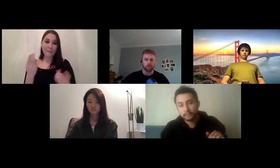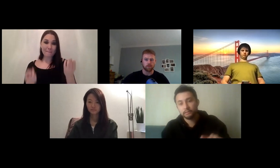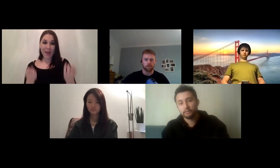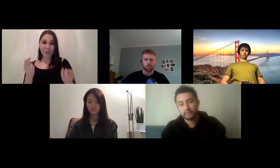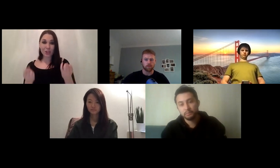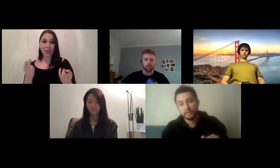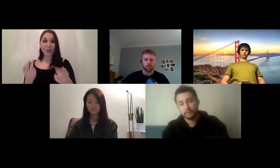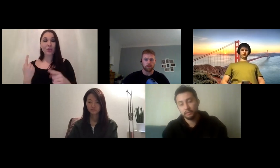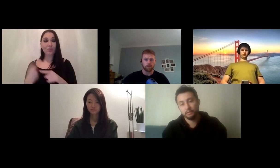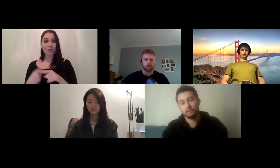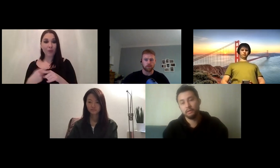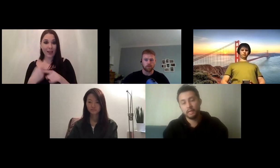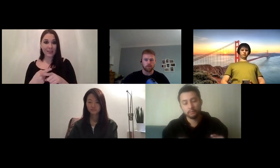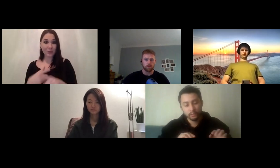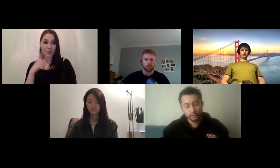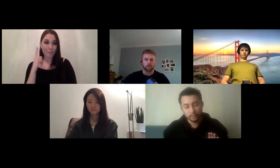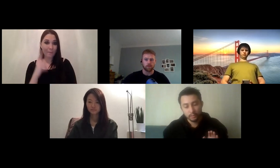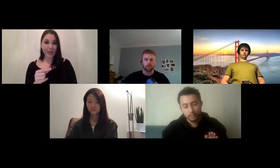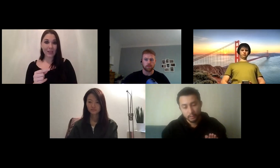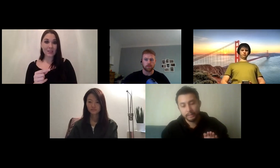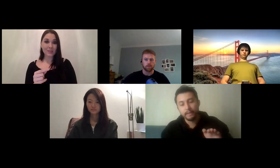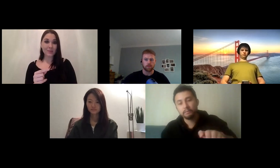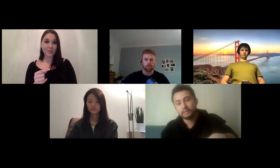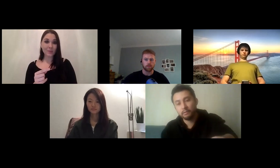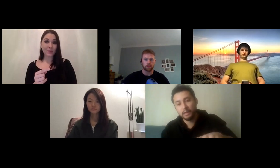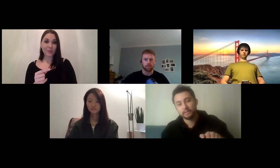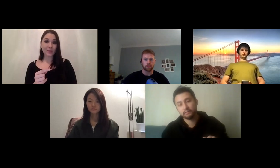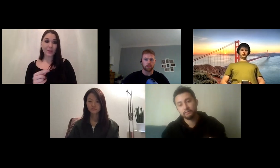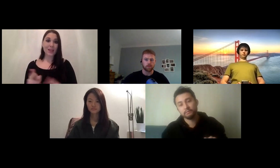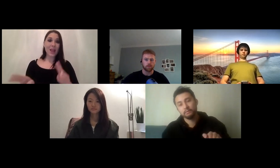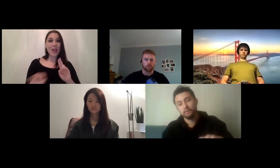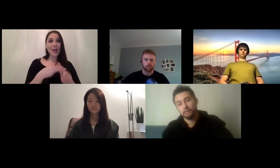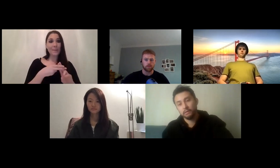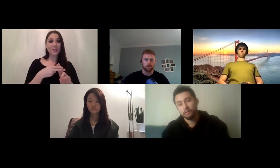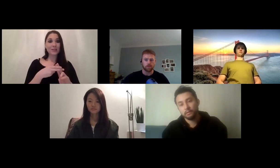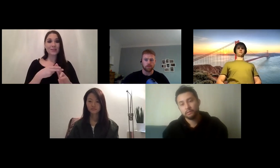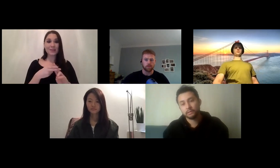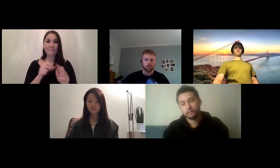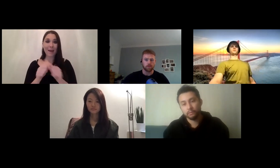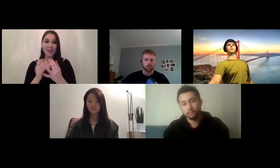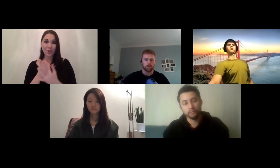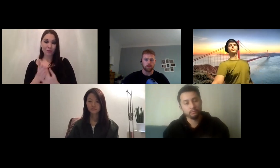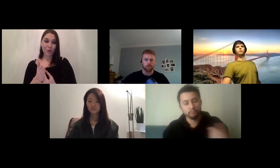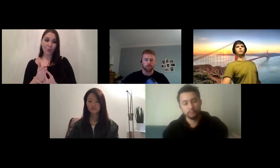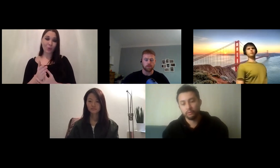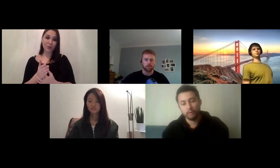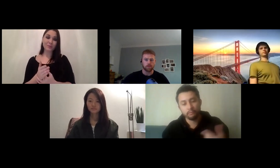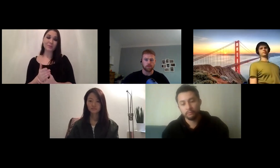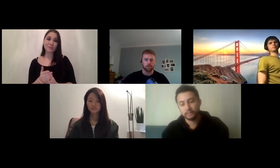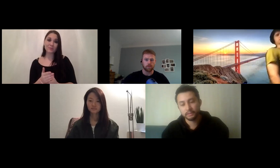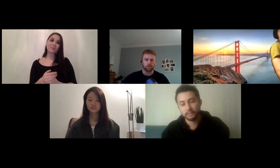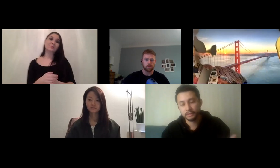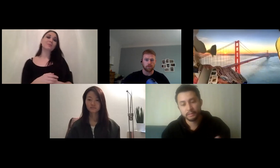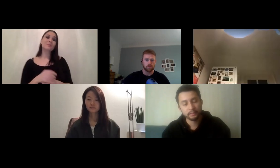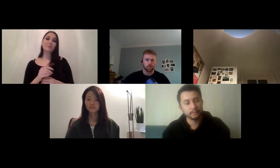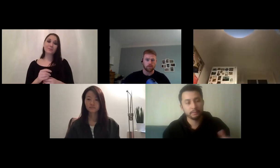rate or the speed at which the labels are passing through so you you require for